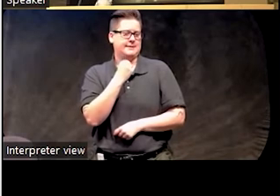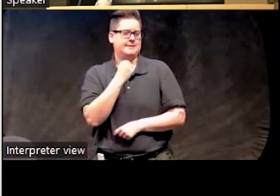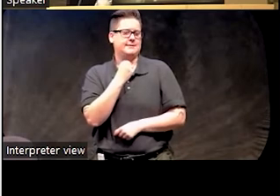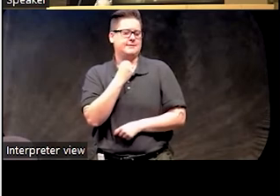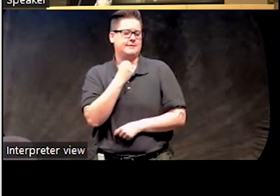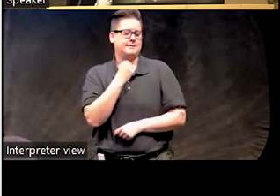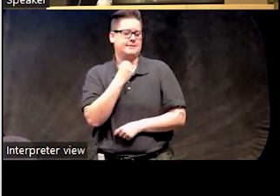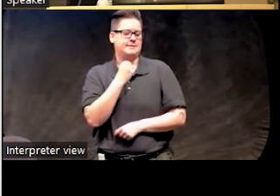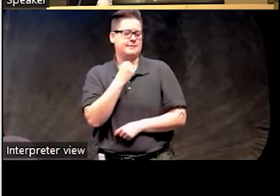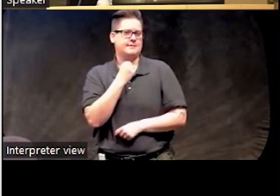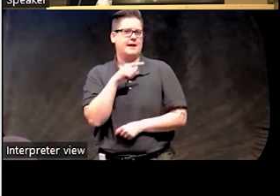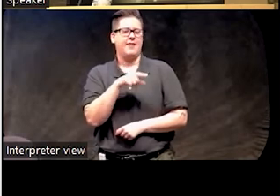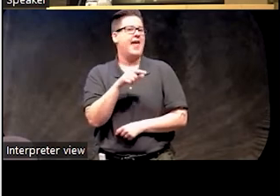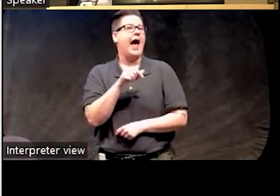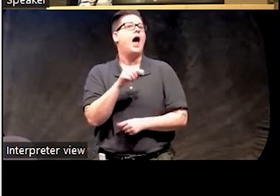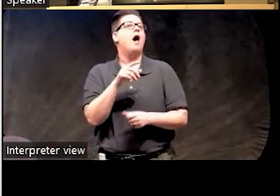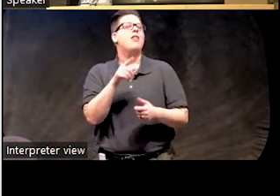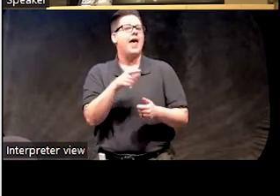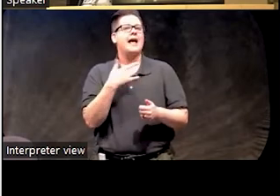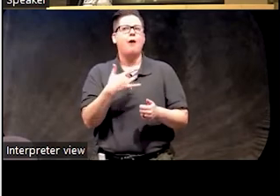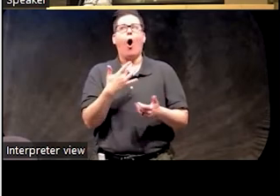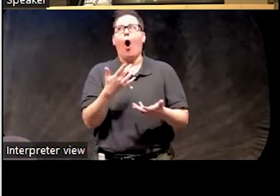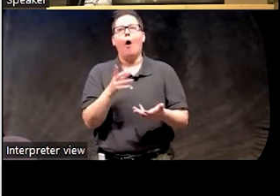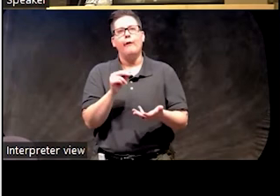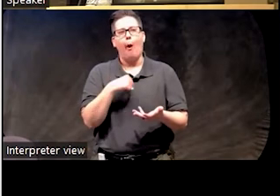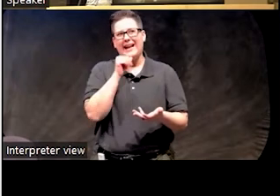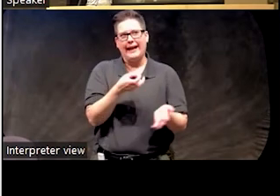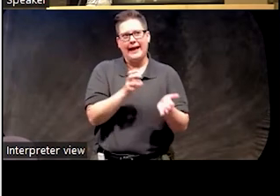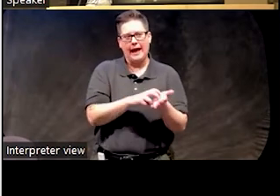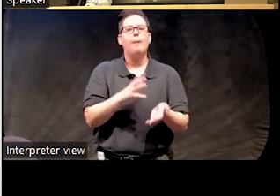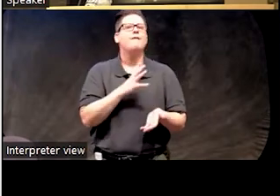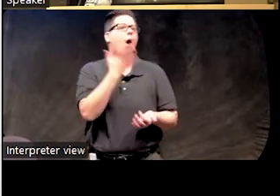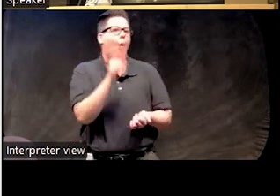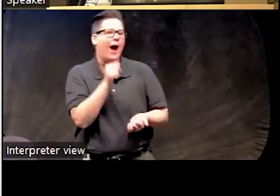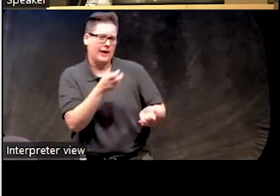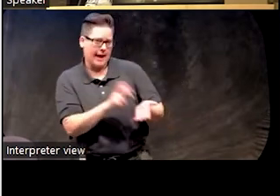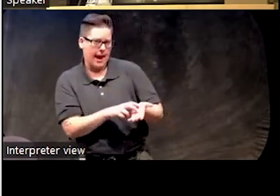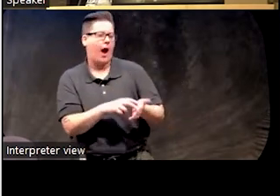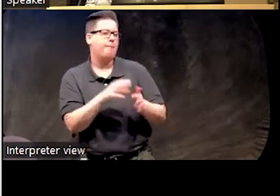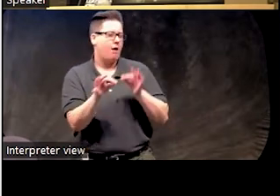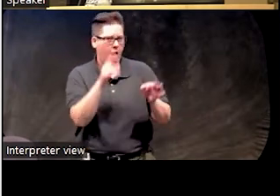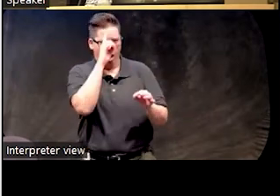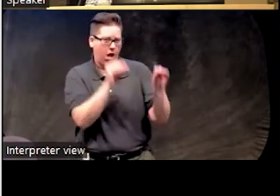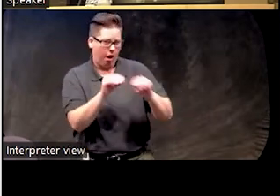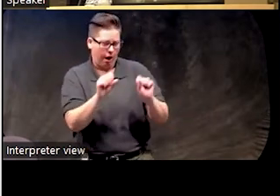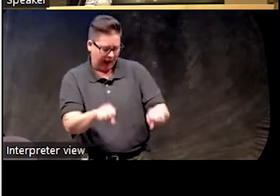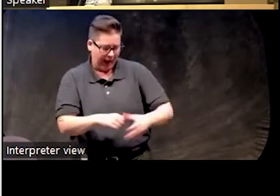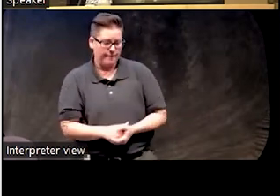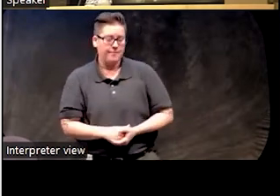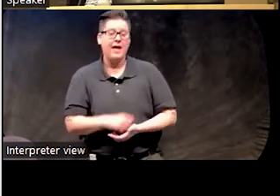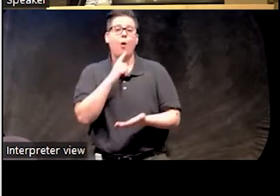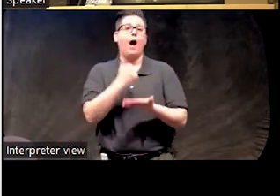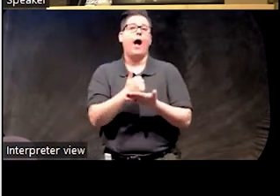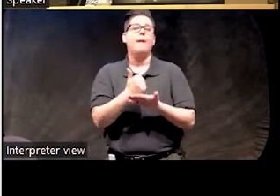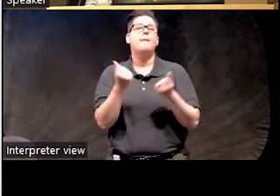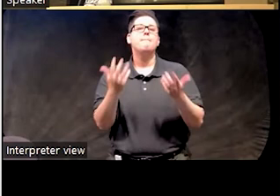them with the cognitive restructuring piece. The other component for this that's really helpful is a number of people have cognitive